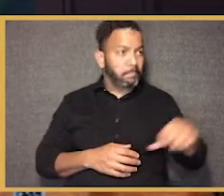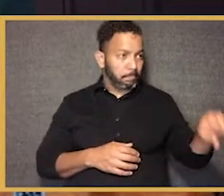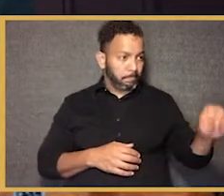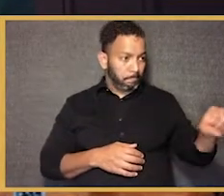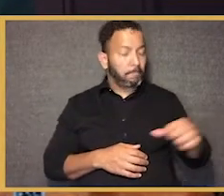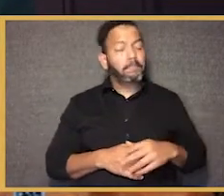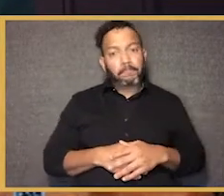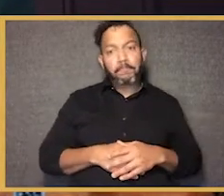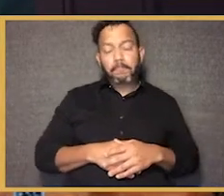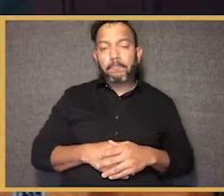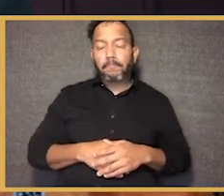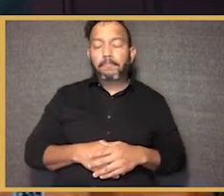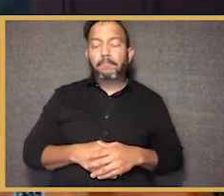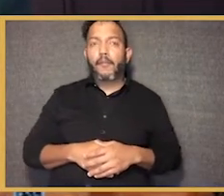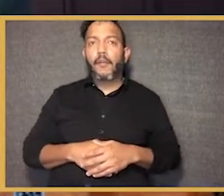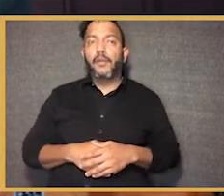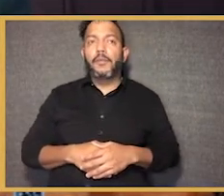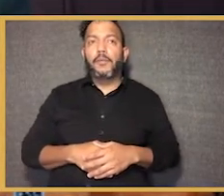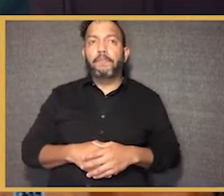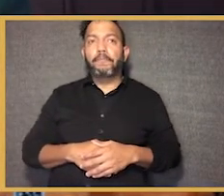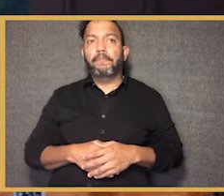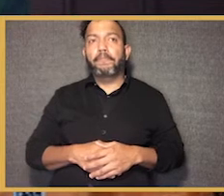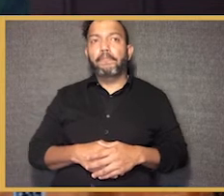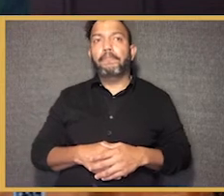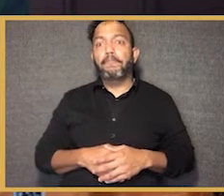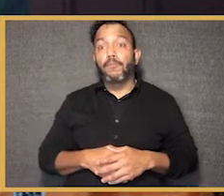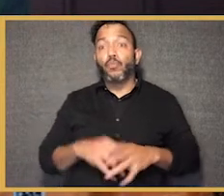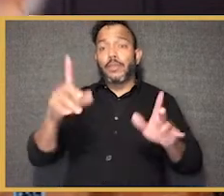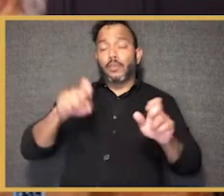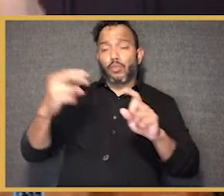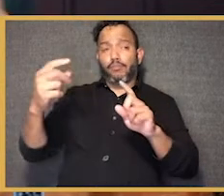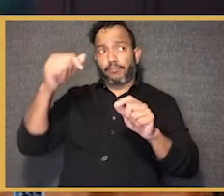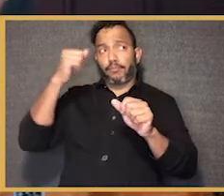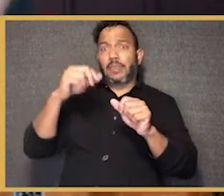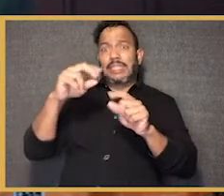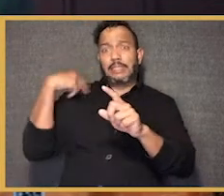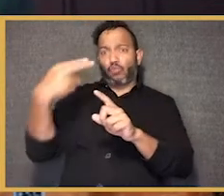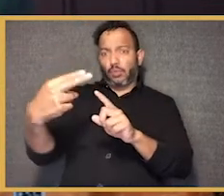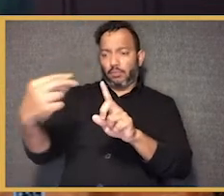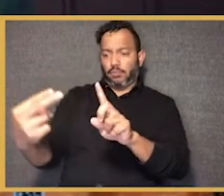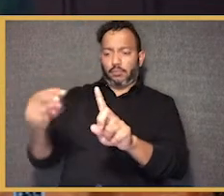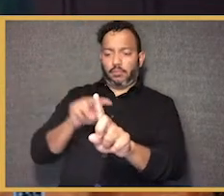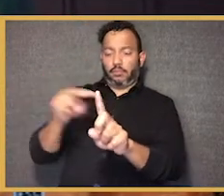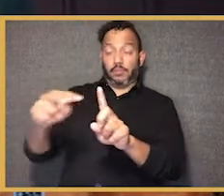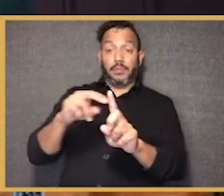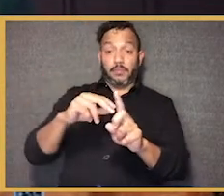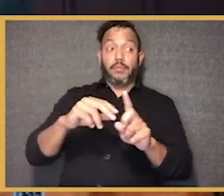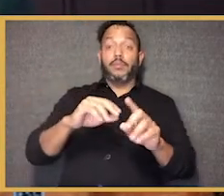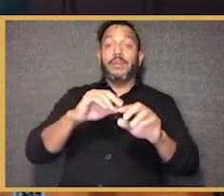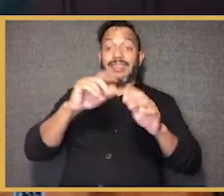Well, you know, it's, it's worth, it's worth putting this in some historical context. So we have to remember that